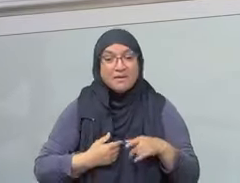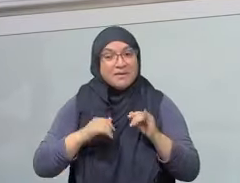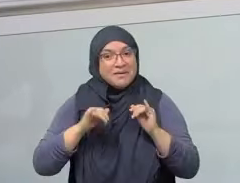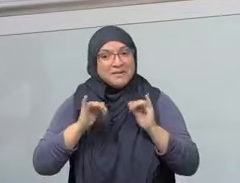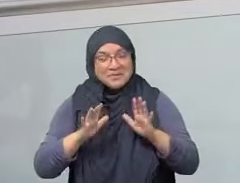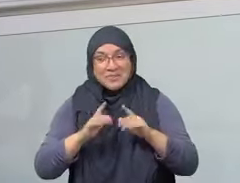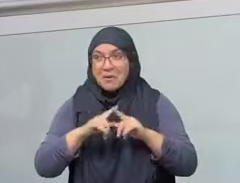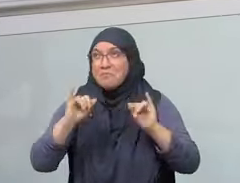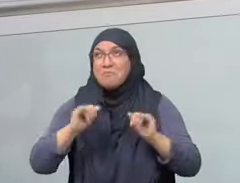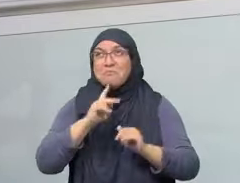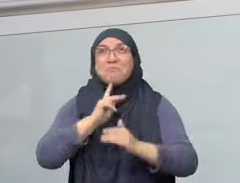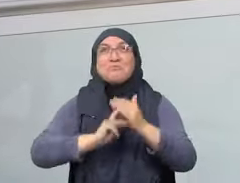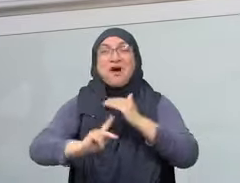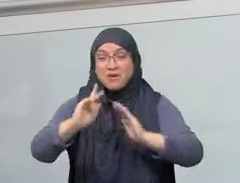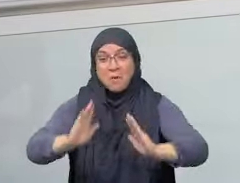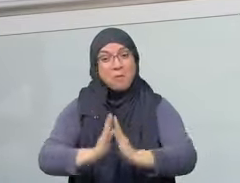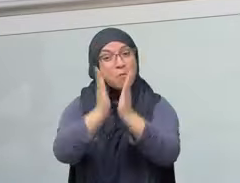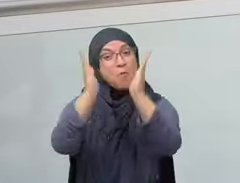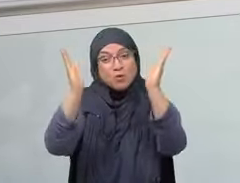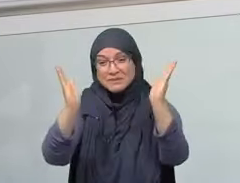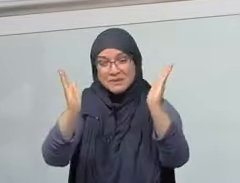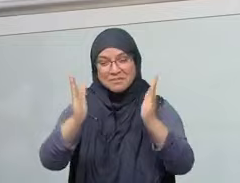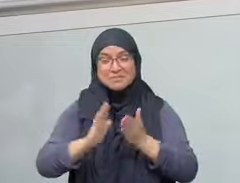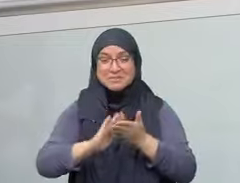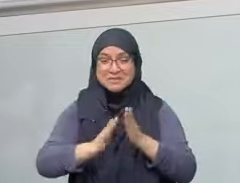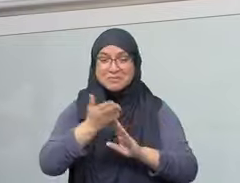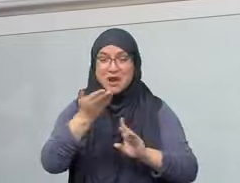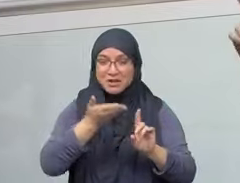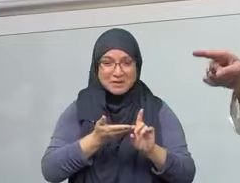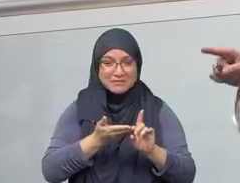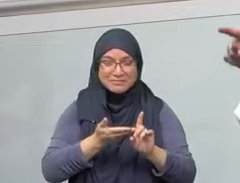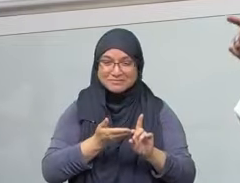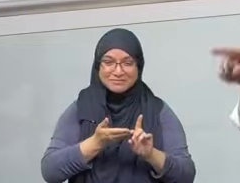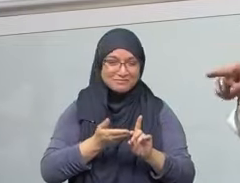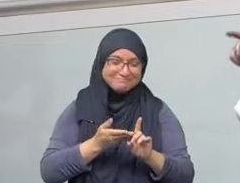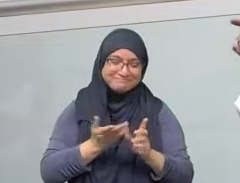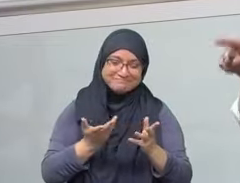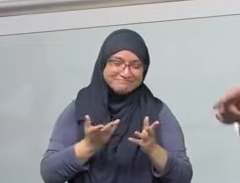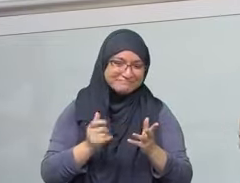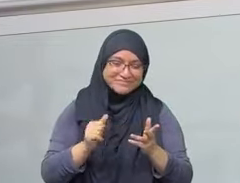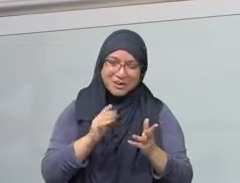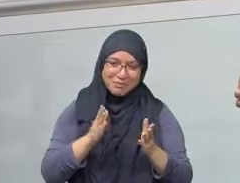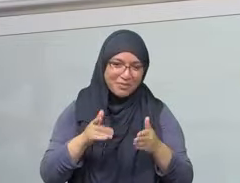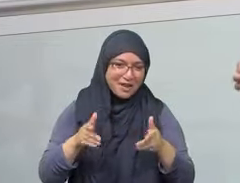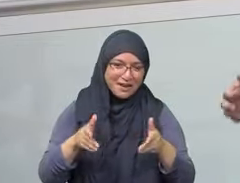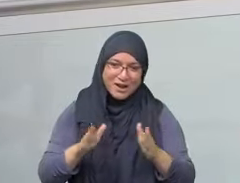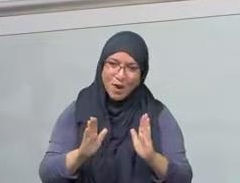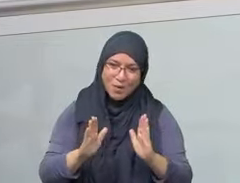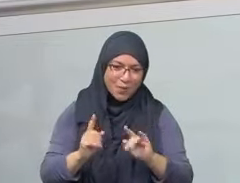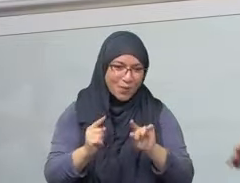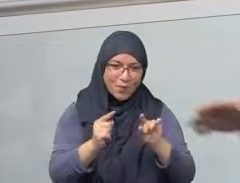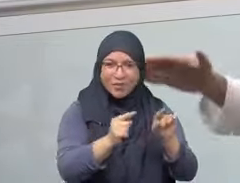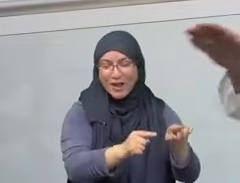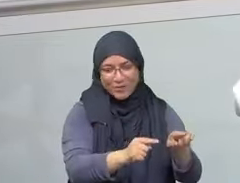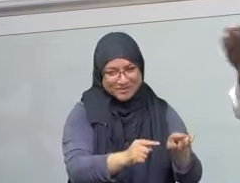most spoken about man in the Quran also was prohibited. And the prophet said, if I were there, I would show you his grave, under